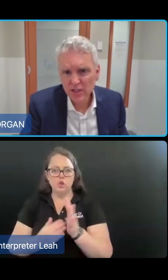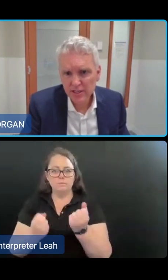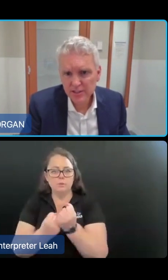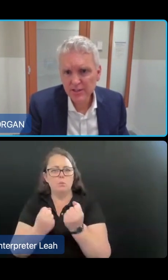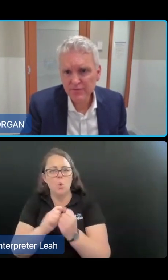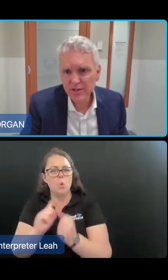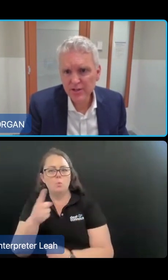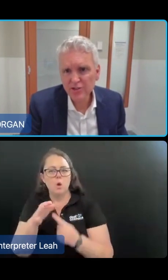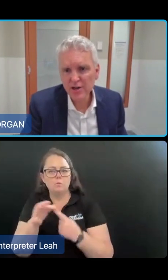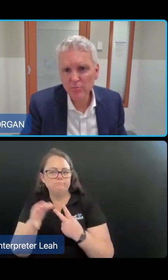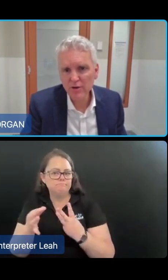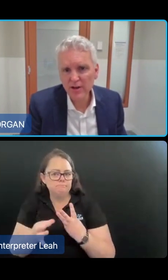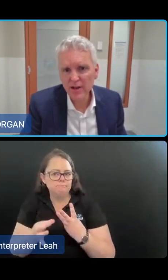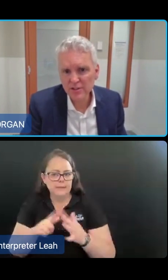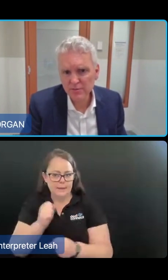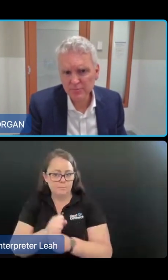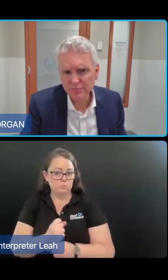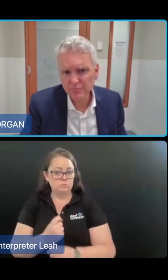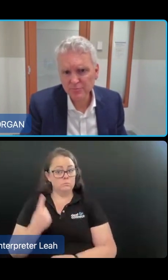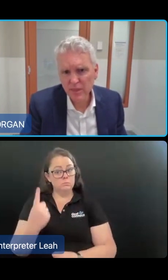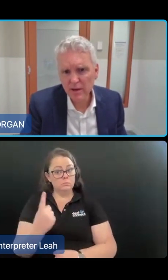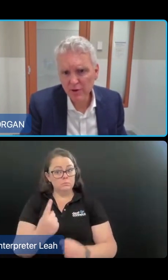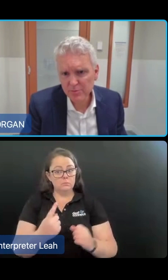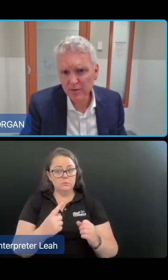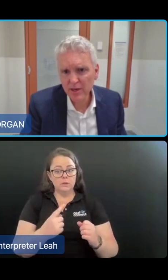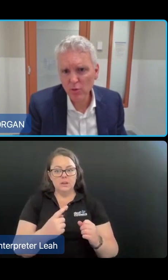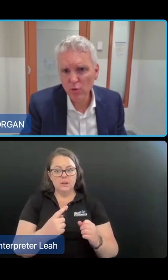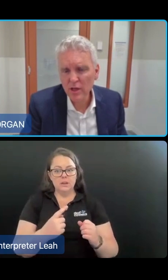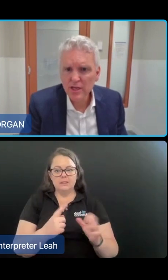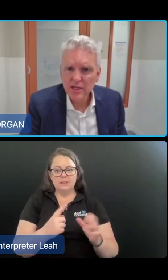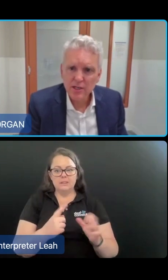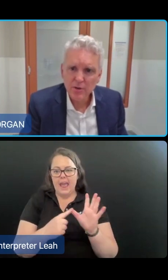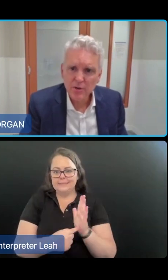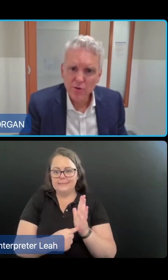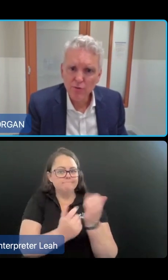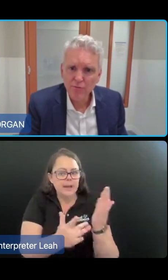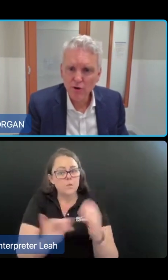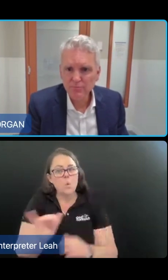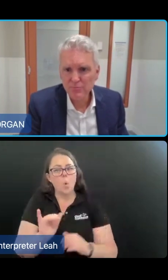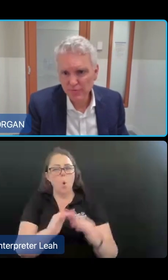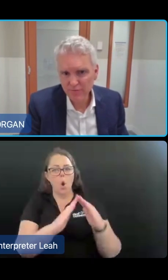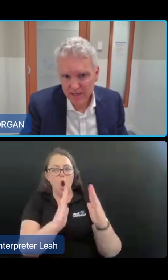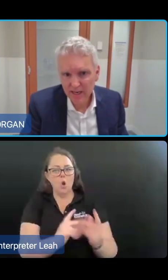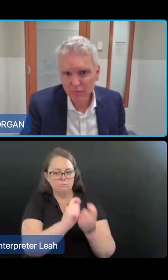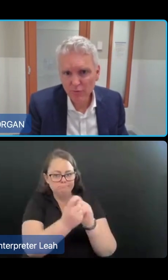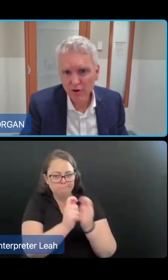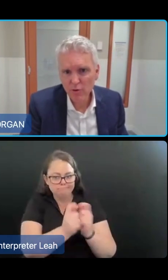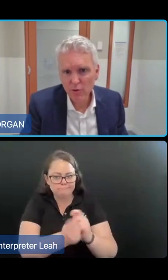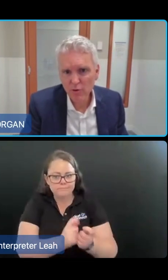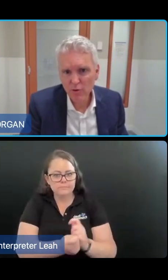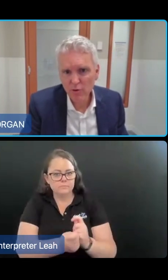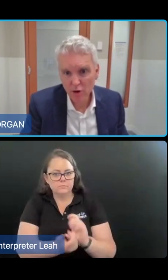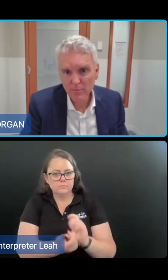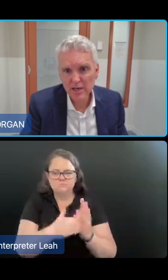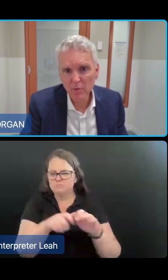Firstly, the assistive technology and home modifications. We expect people to be approved for a sort of funding level for